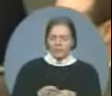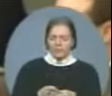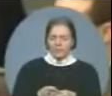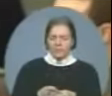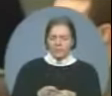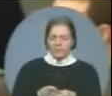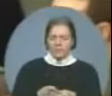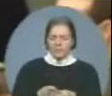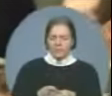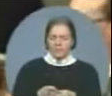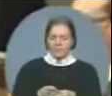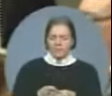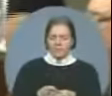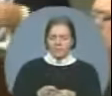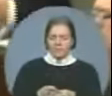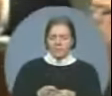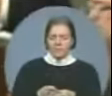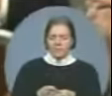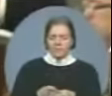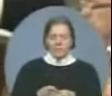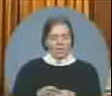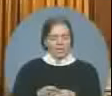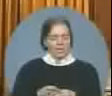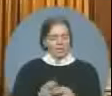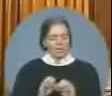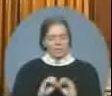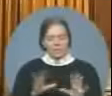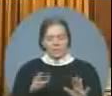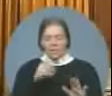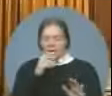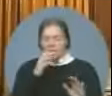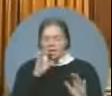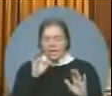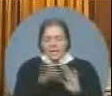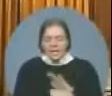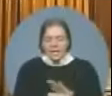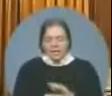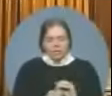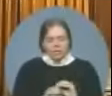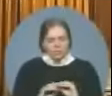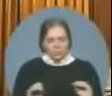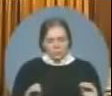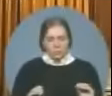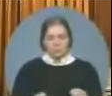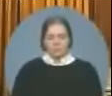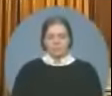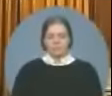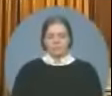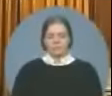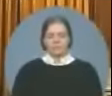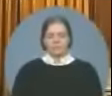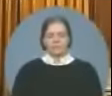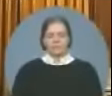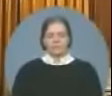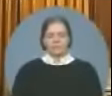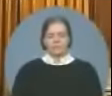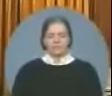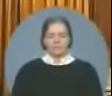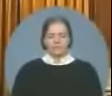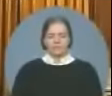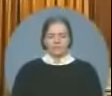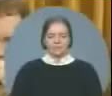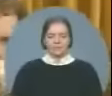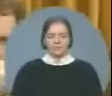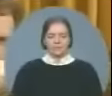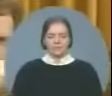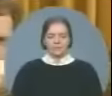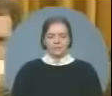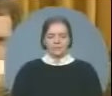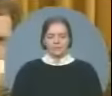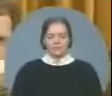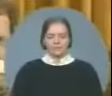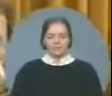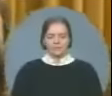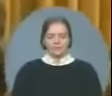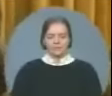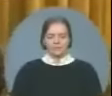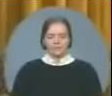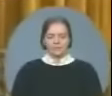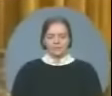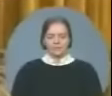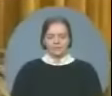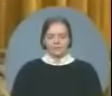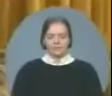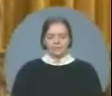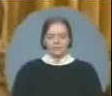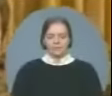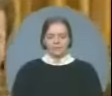dwelling in scandals that don't... The Honourable Member for London West. Thou dost protest too much. They